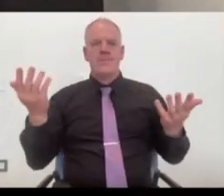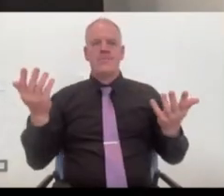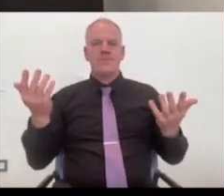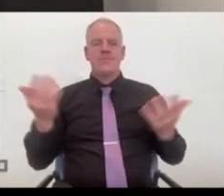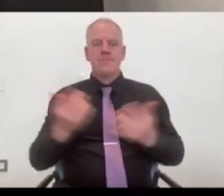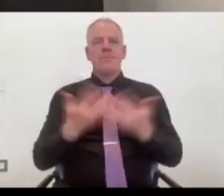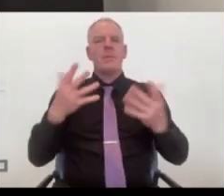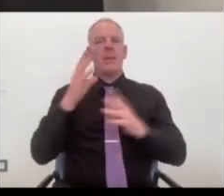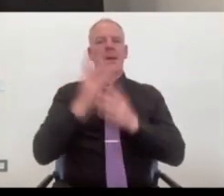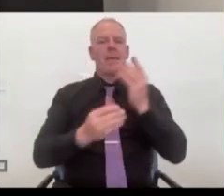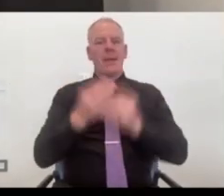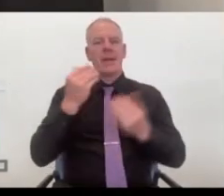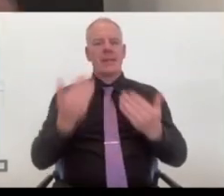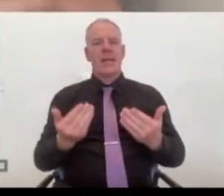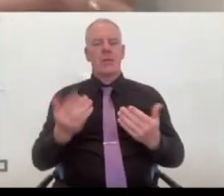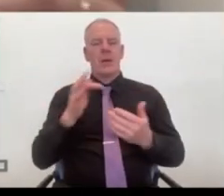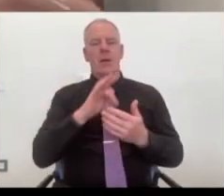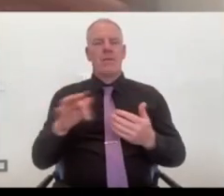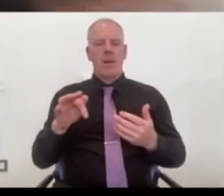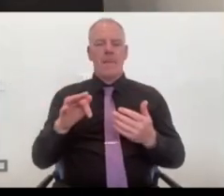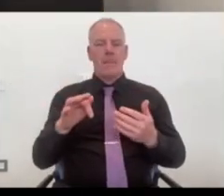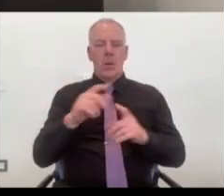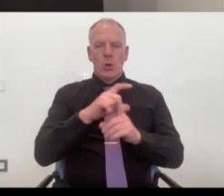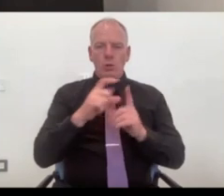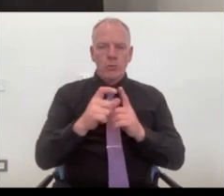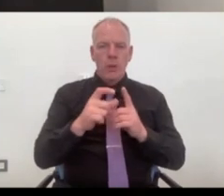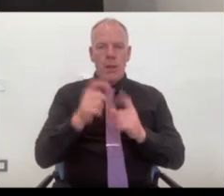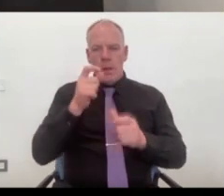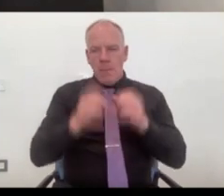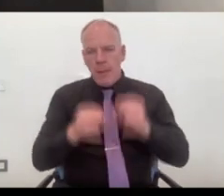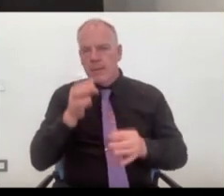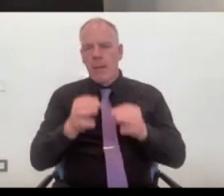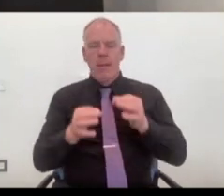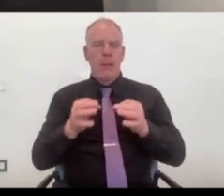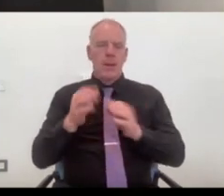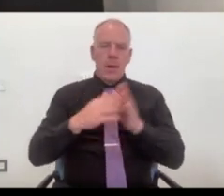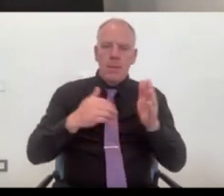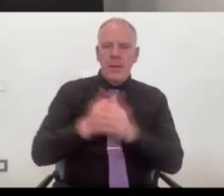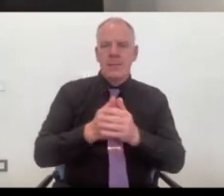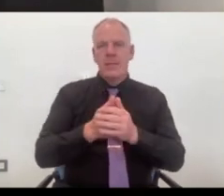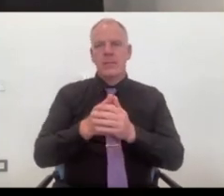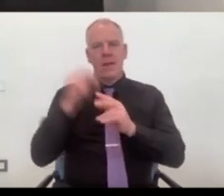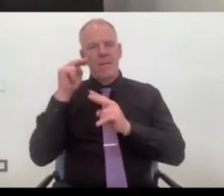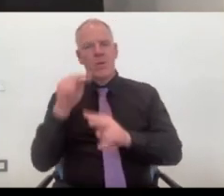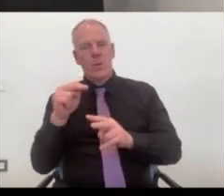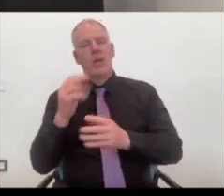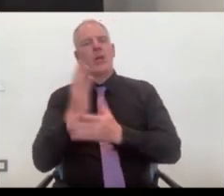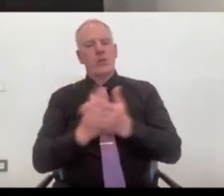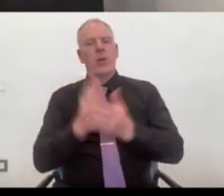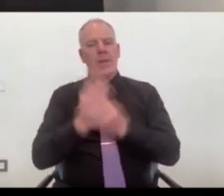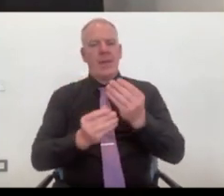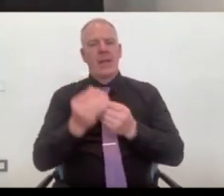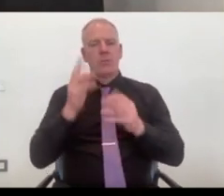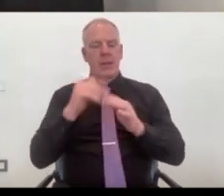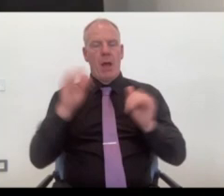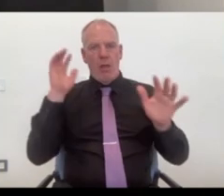I think is from a cultural, from a political, from a business commercial point of view. There are certain things that we can get lost and